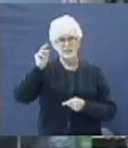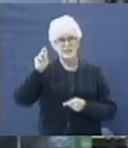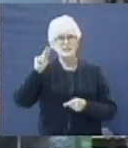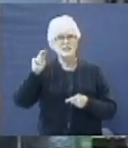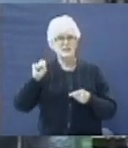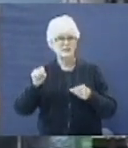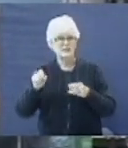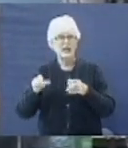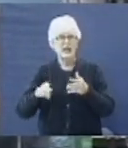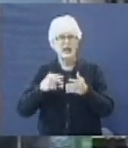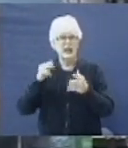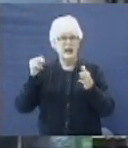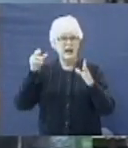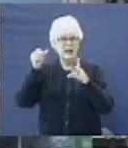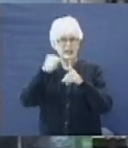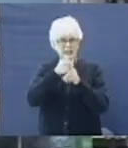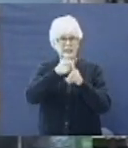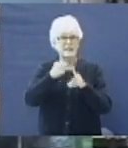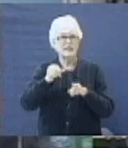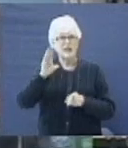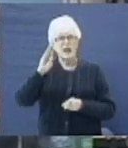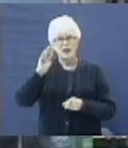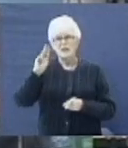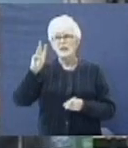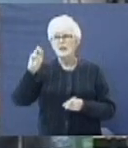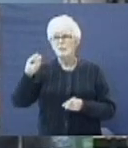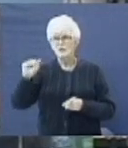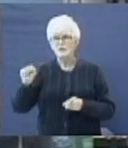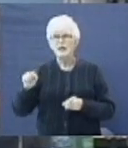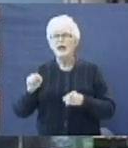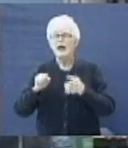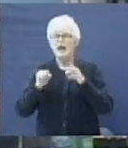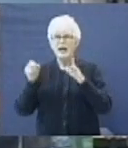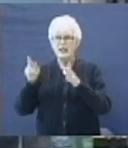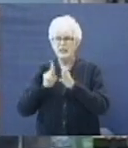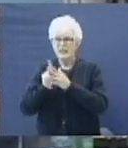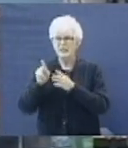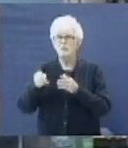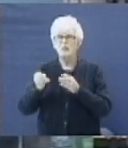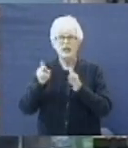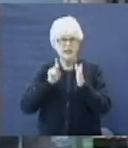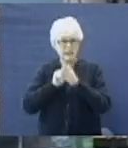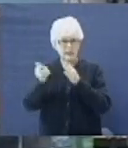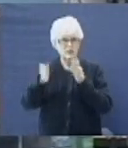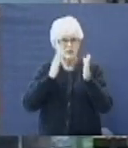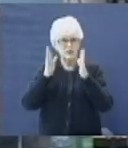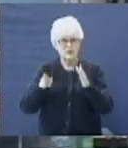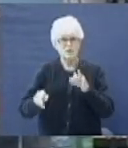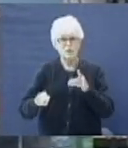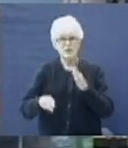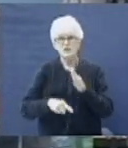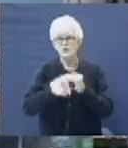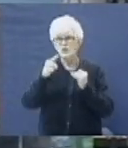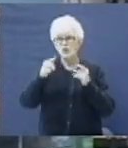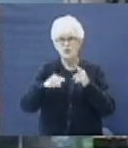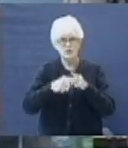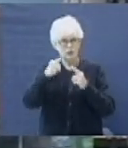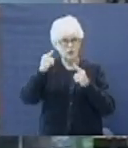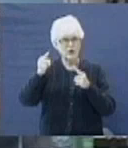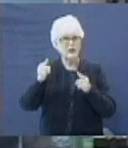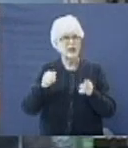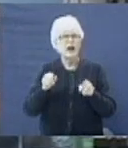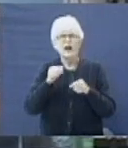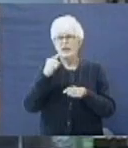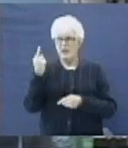bands and fell upon the camels. And I have carried them away, yea, and slain the servants with the edge of the sword. And I